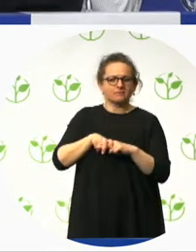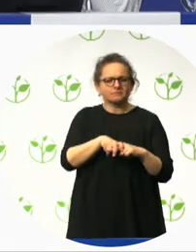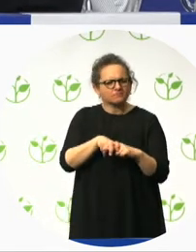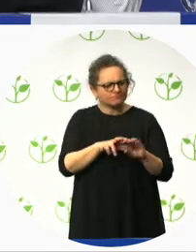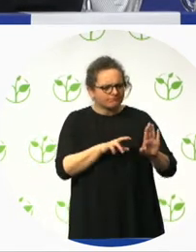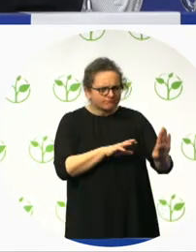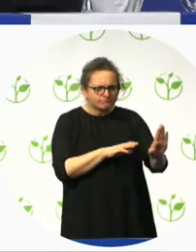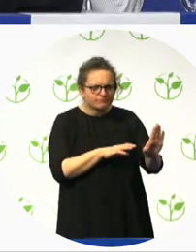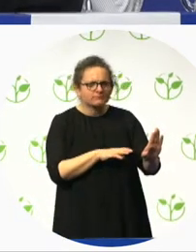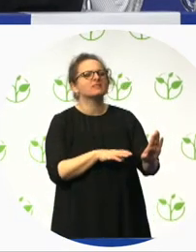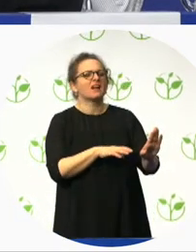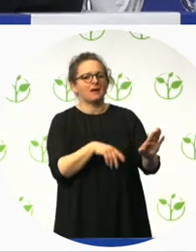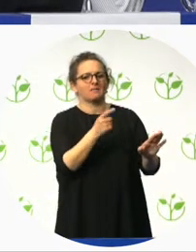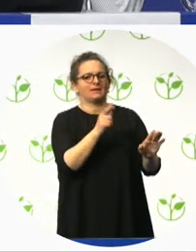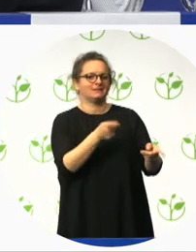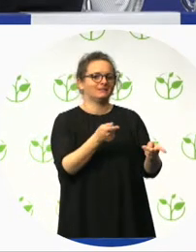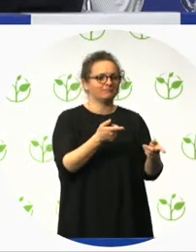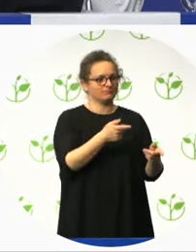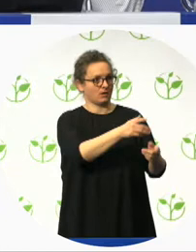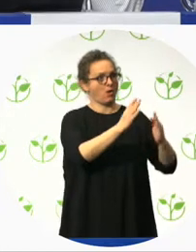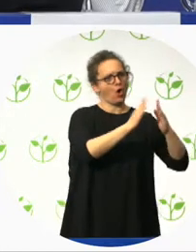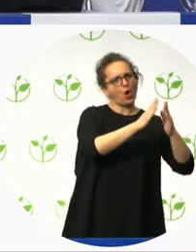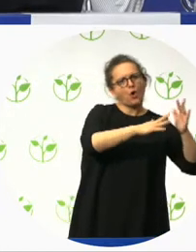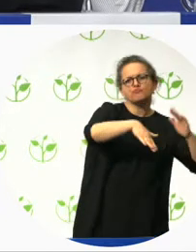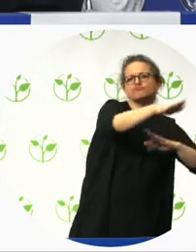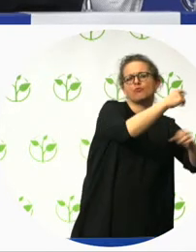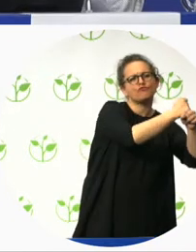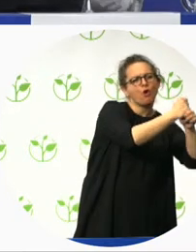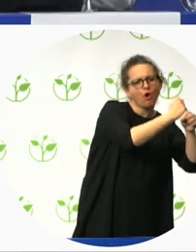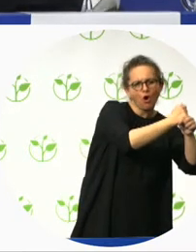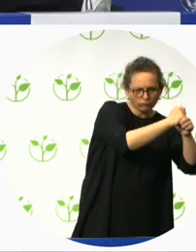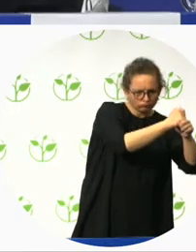wheelchair storage room and a repair shop in this building.